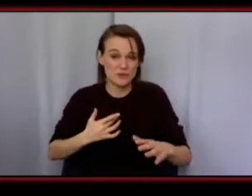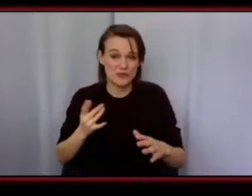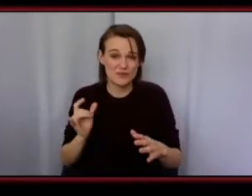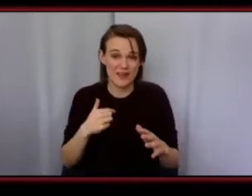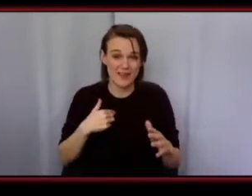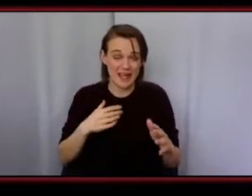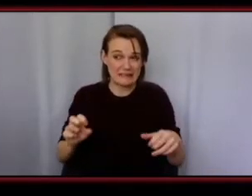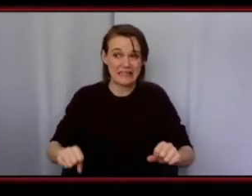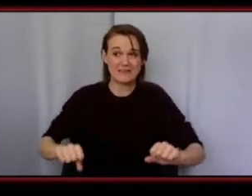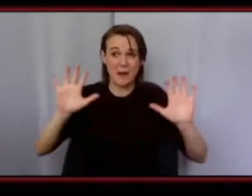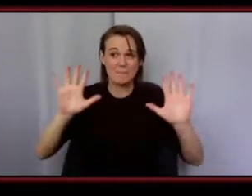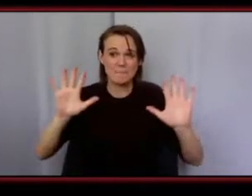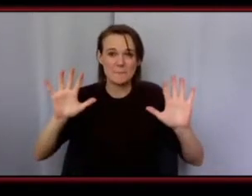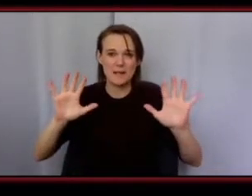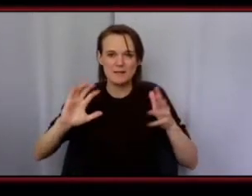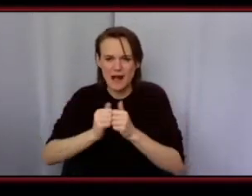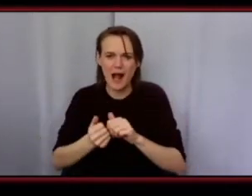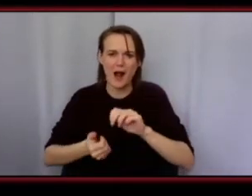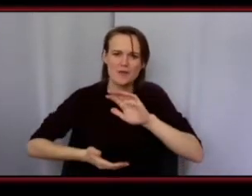keeps you going